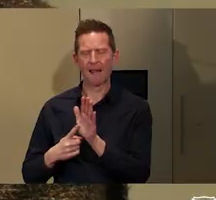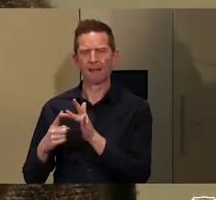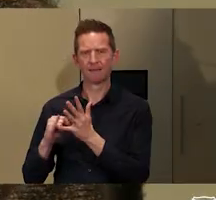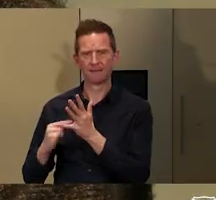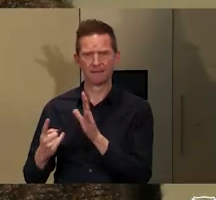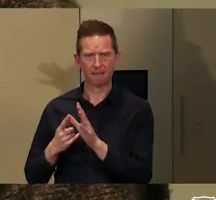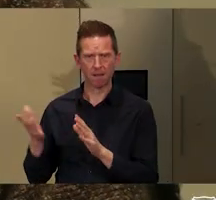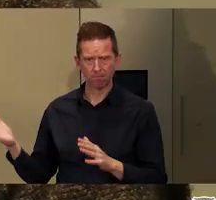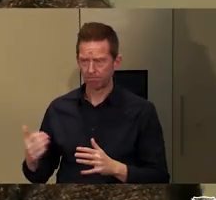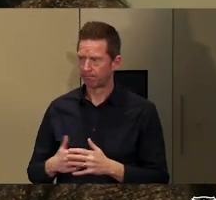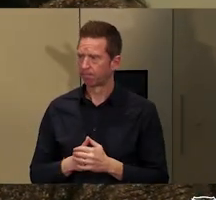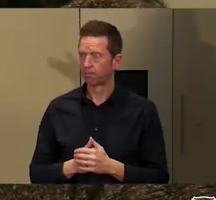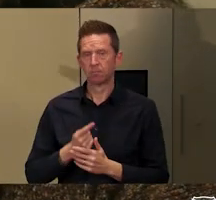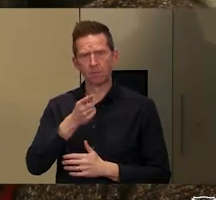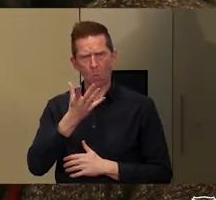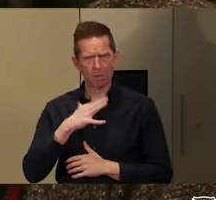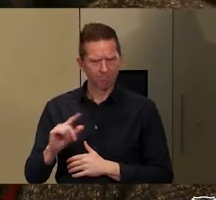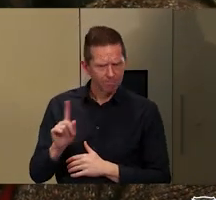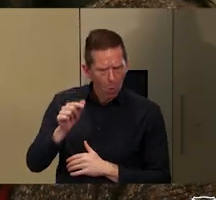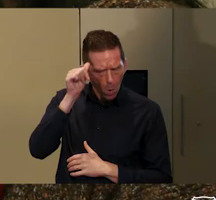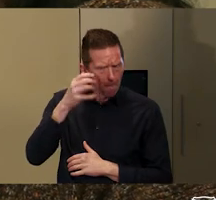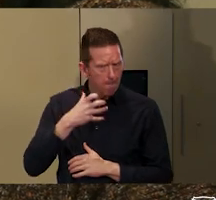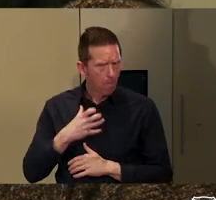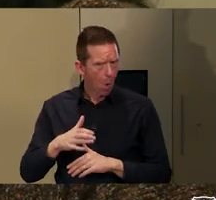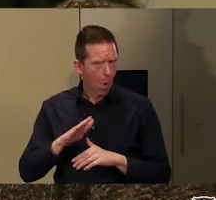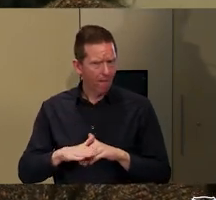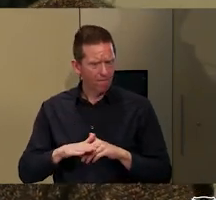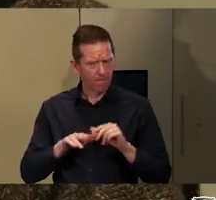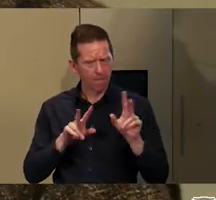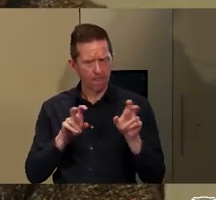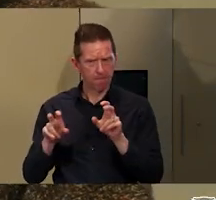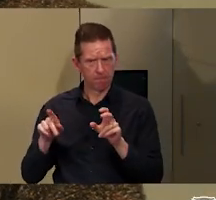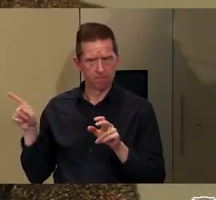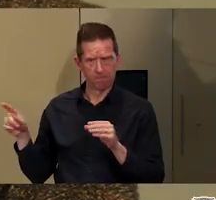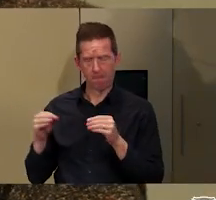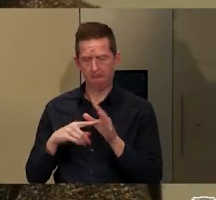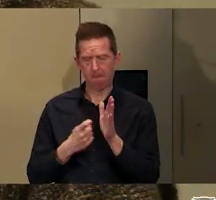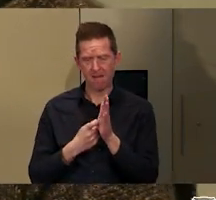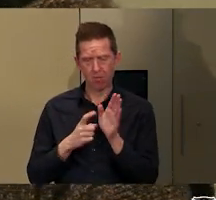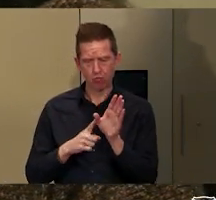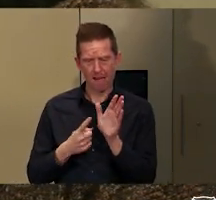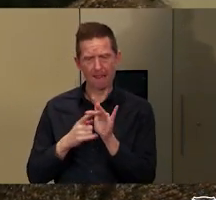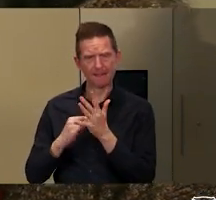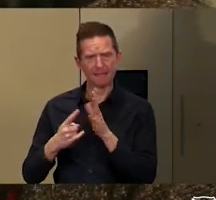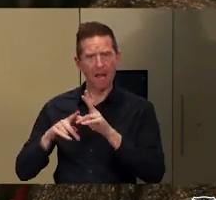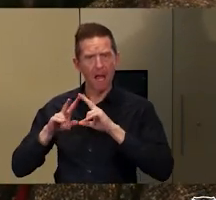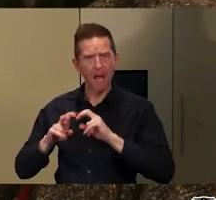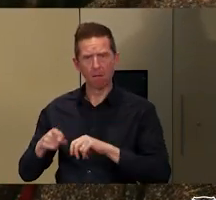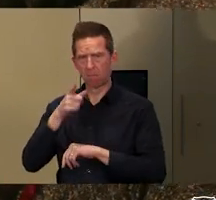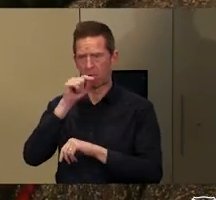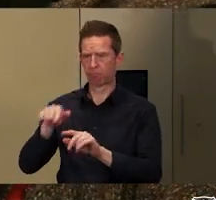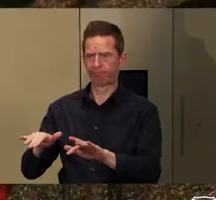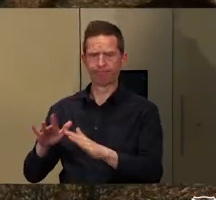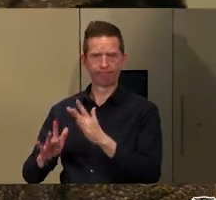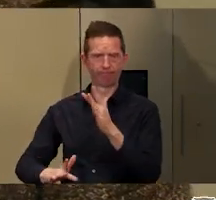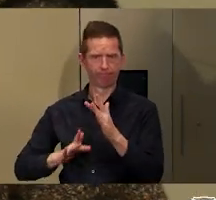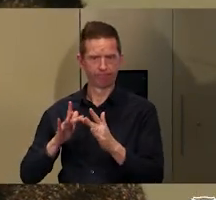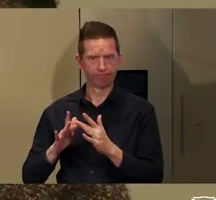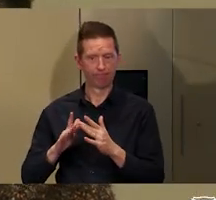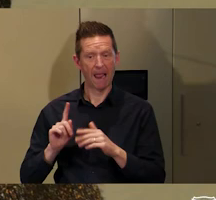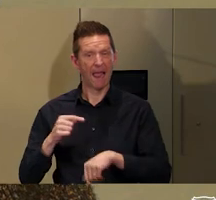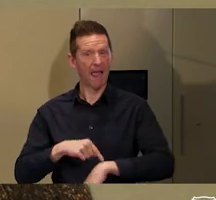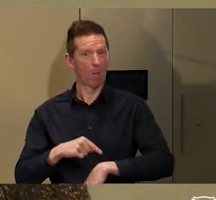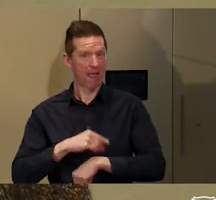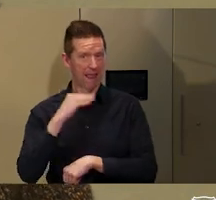And if you want to find out more about the themes that Barry and Lisa are leading, you can go to the website. It's now time for